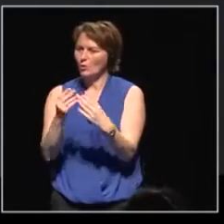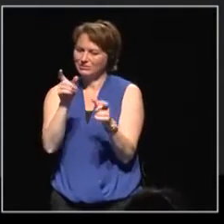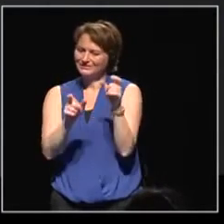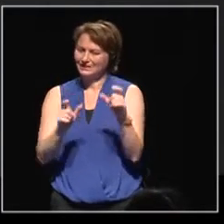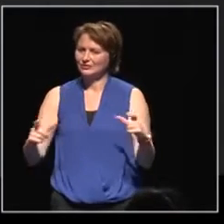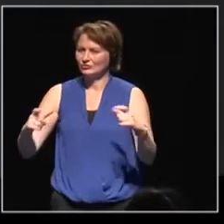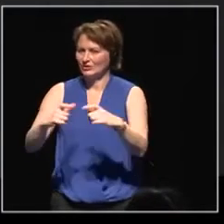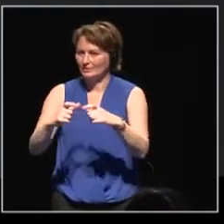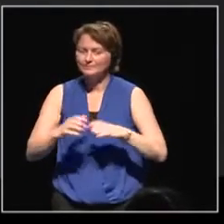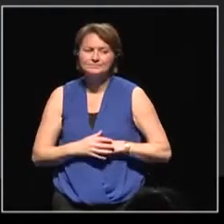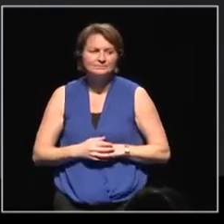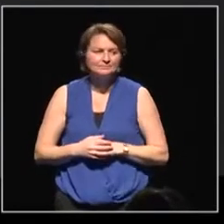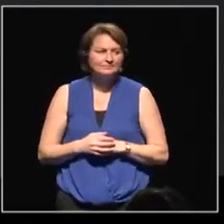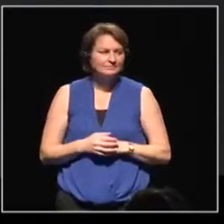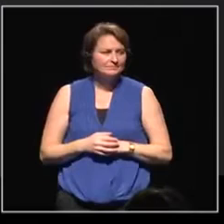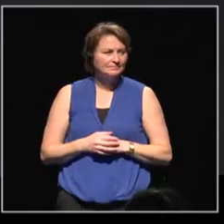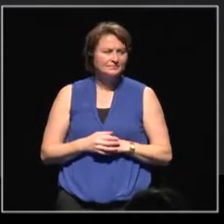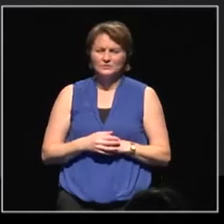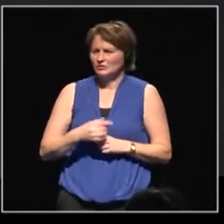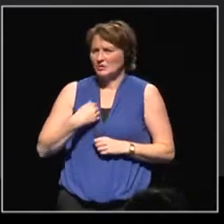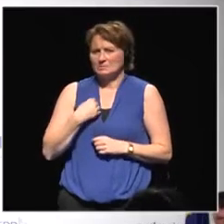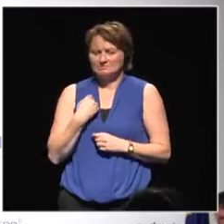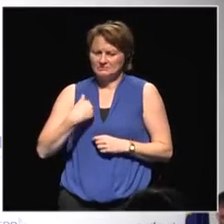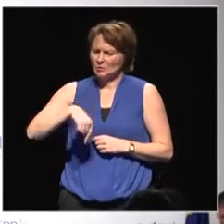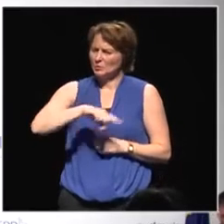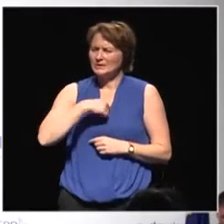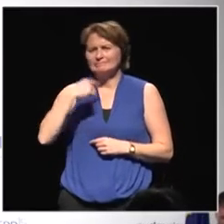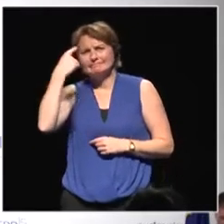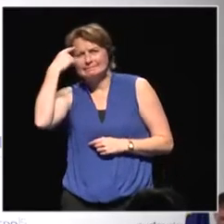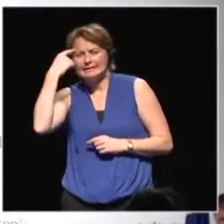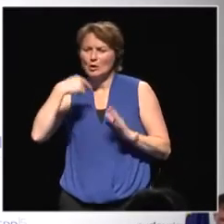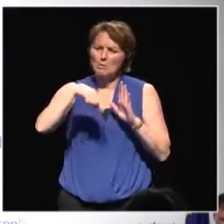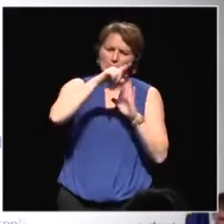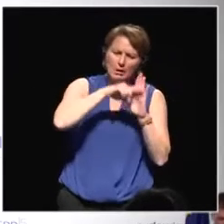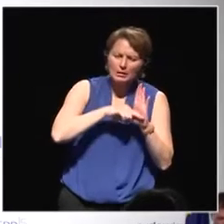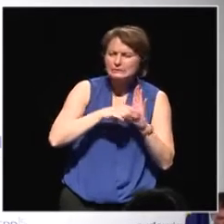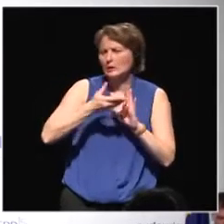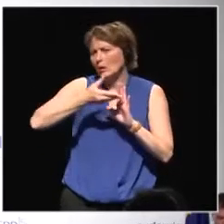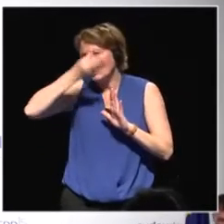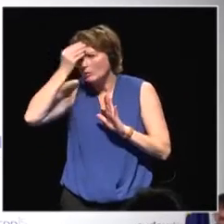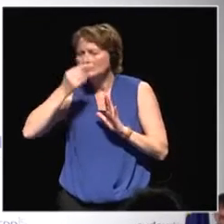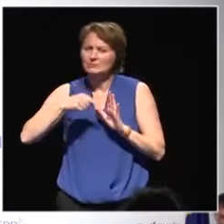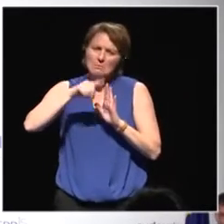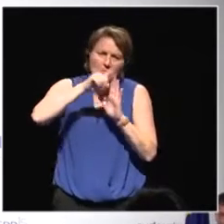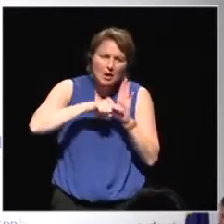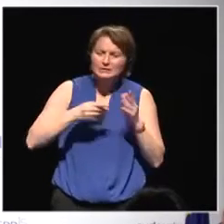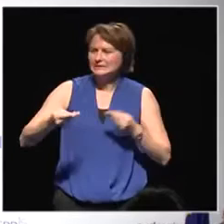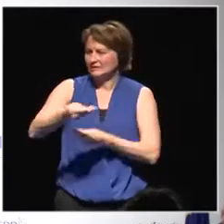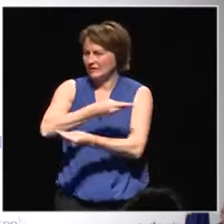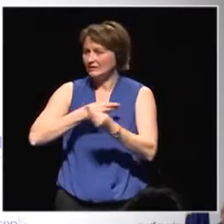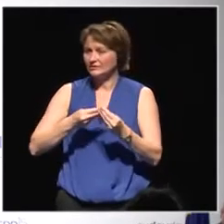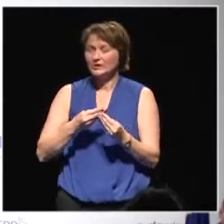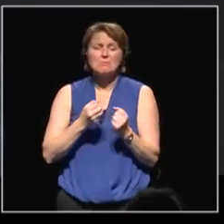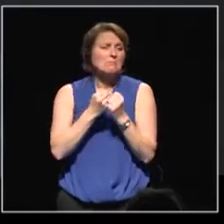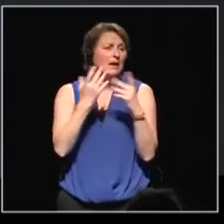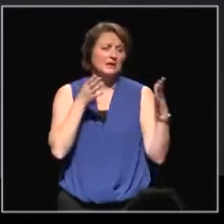How do we go about this policy learning and sharing? There's many ways, but two of the